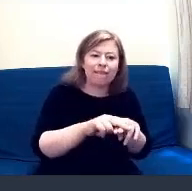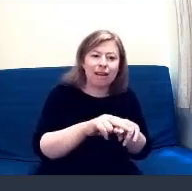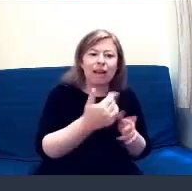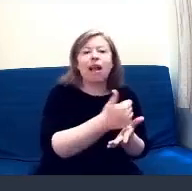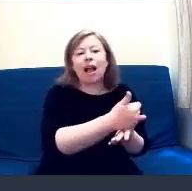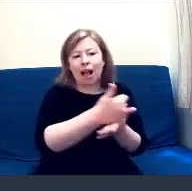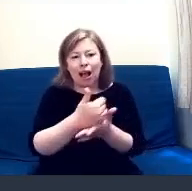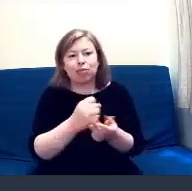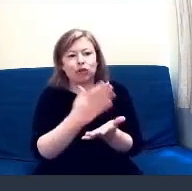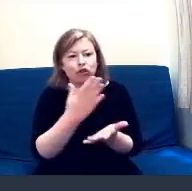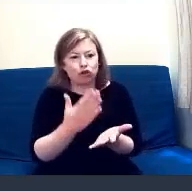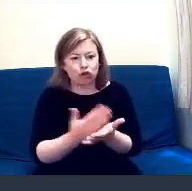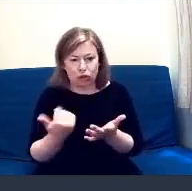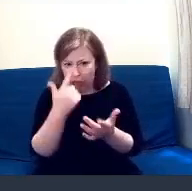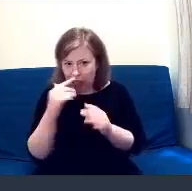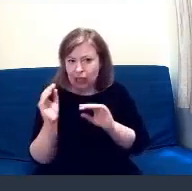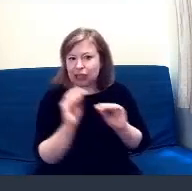connected to get their education.